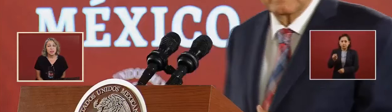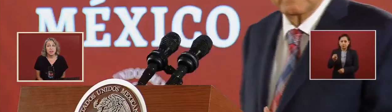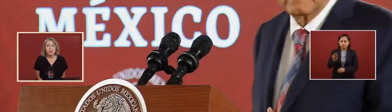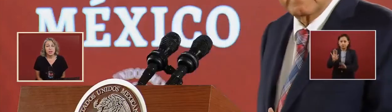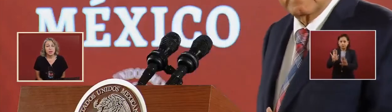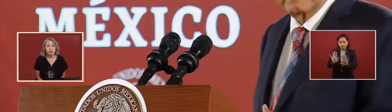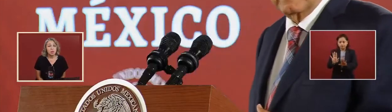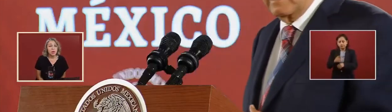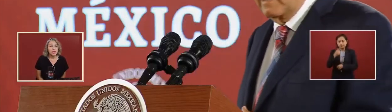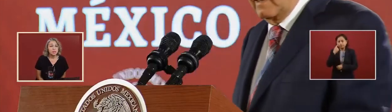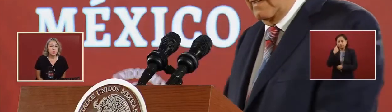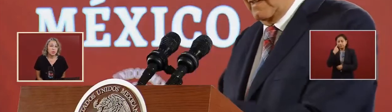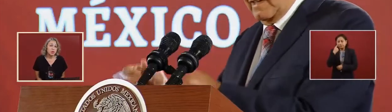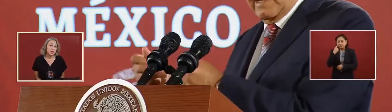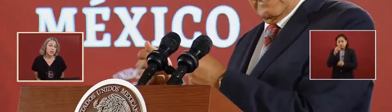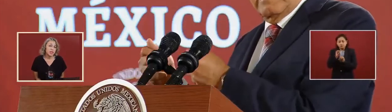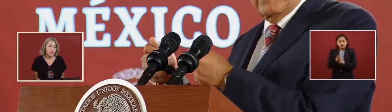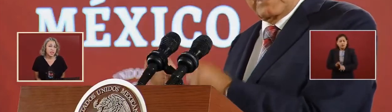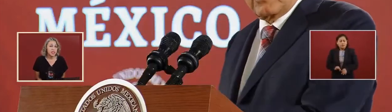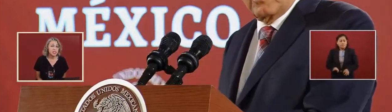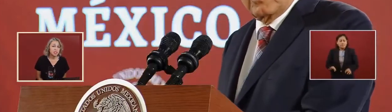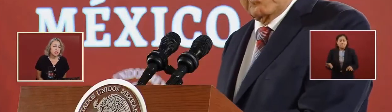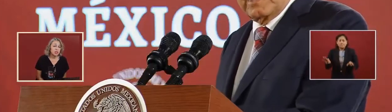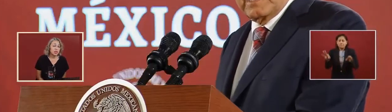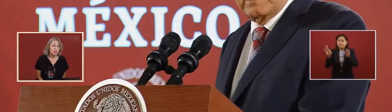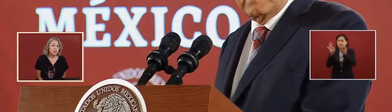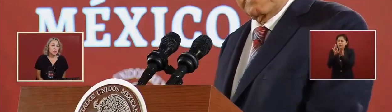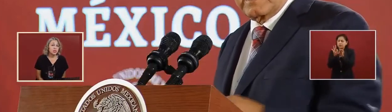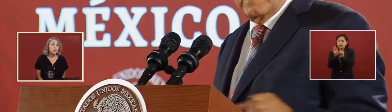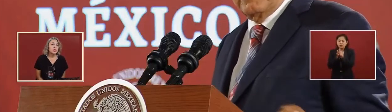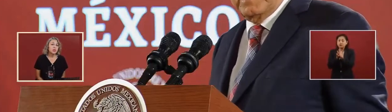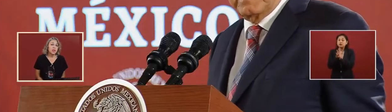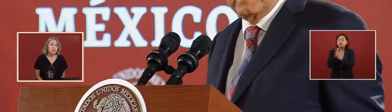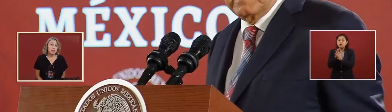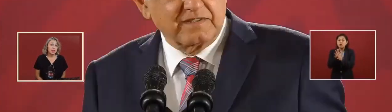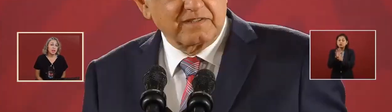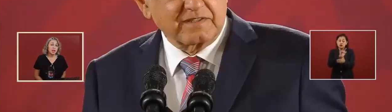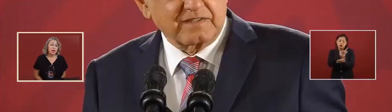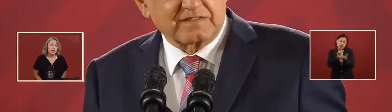is to that the legal